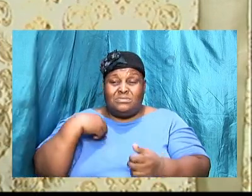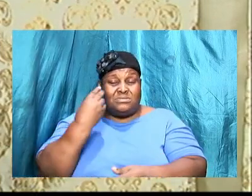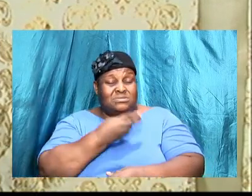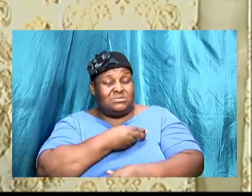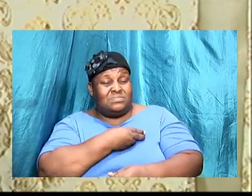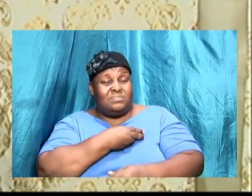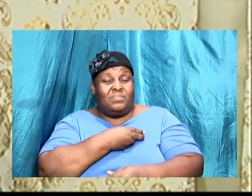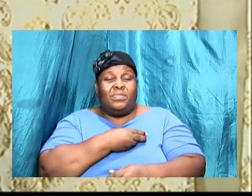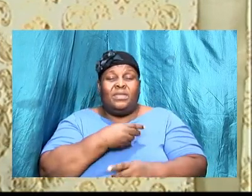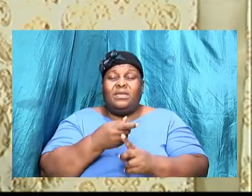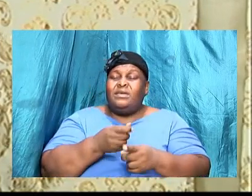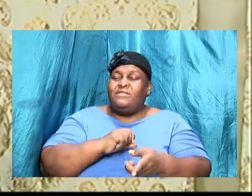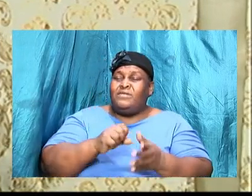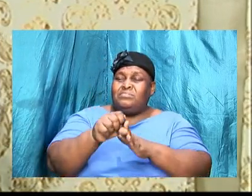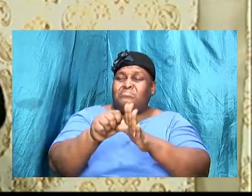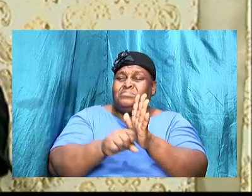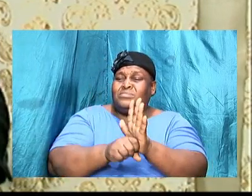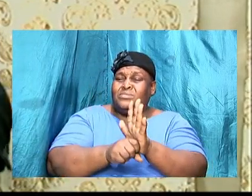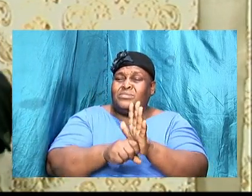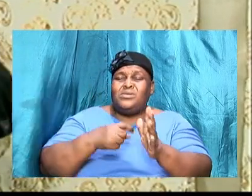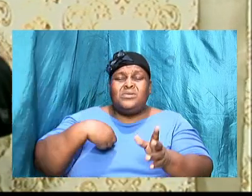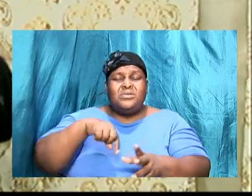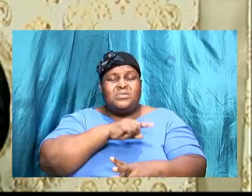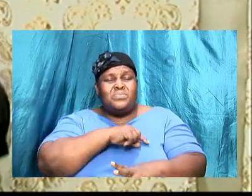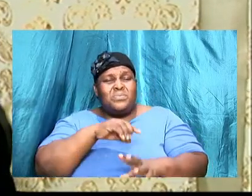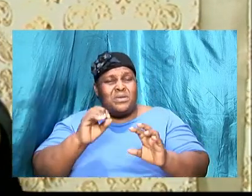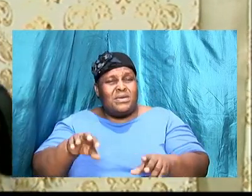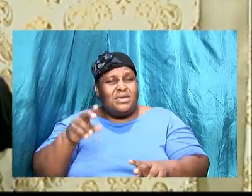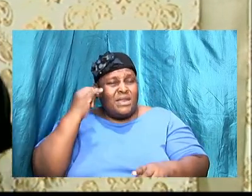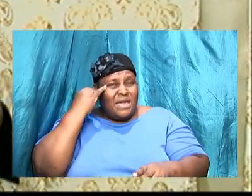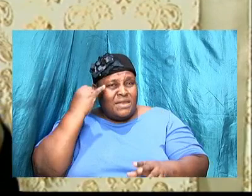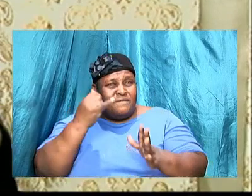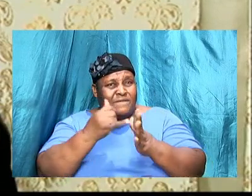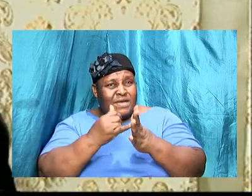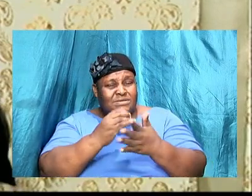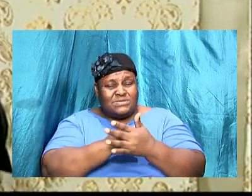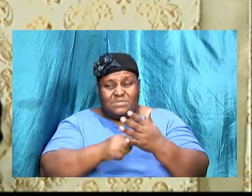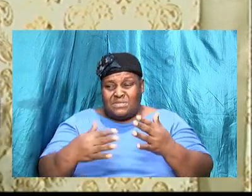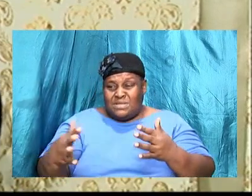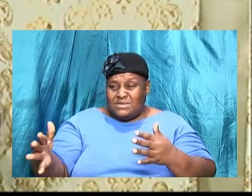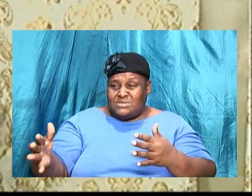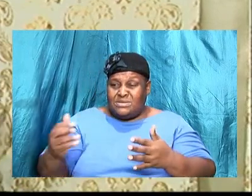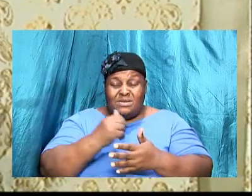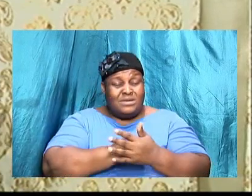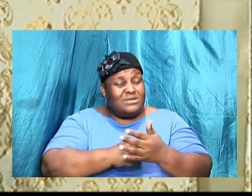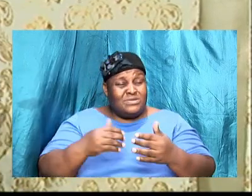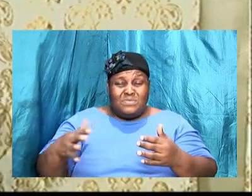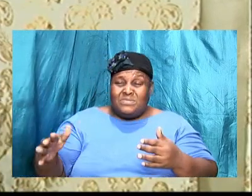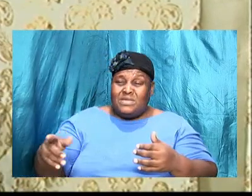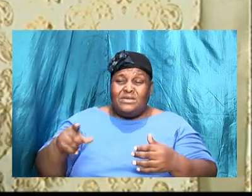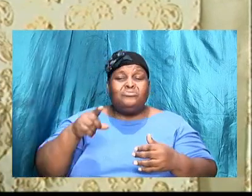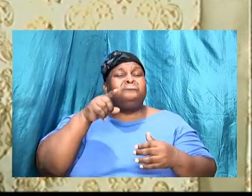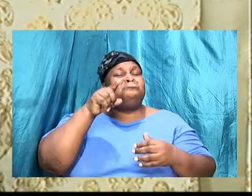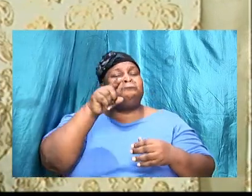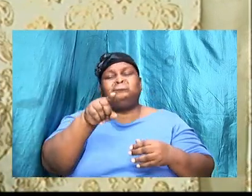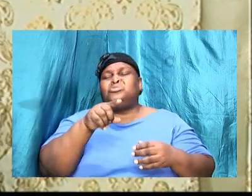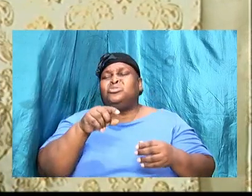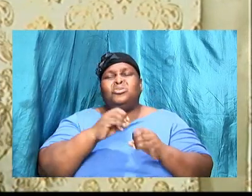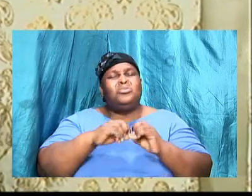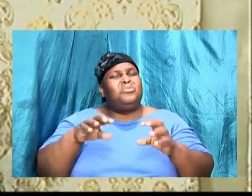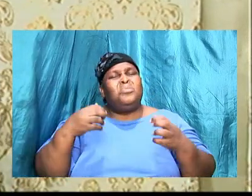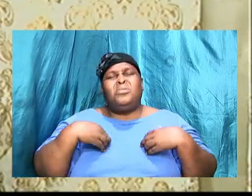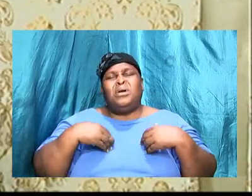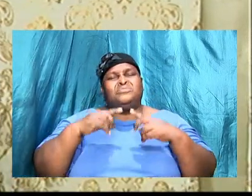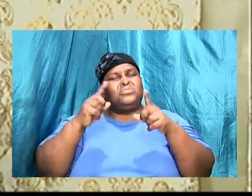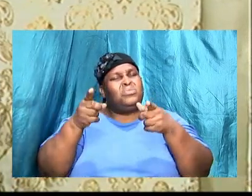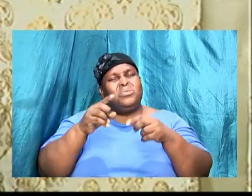So, from the scriptures, we can identify some things. You don't have to go to God and say, God, what is your